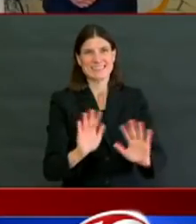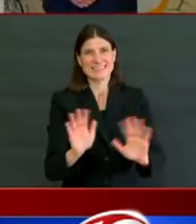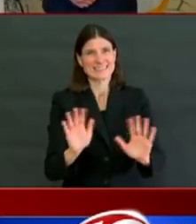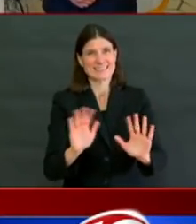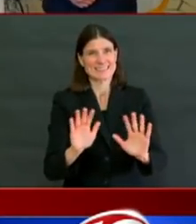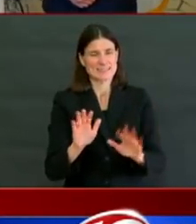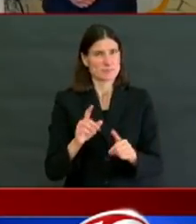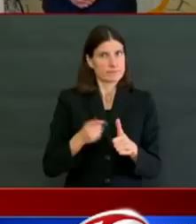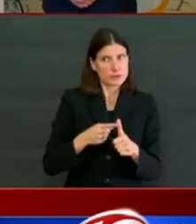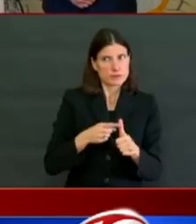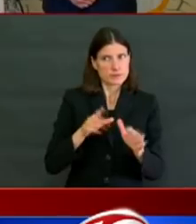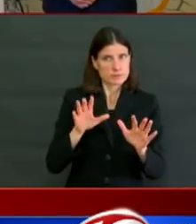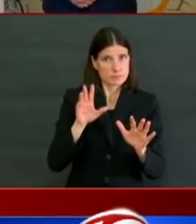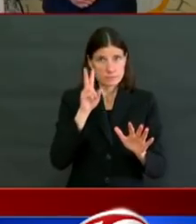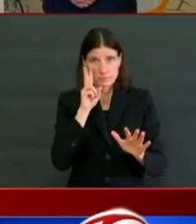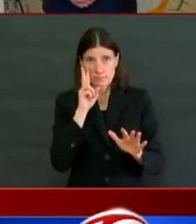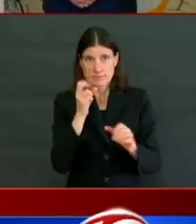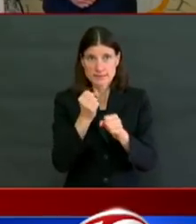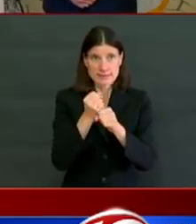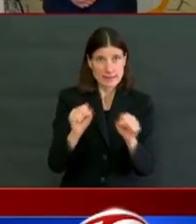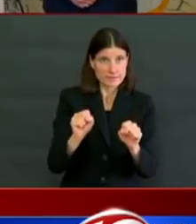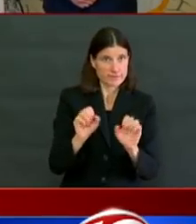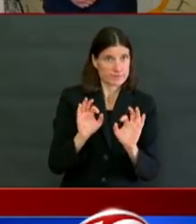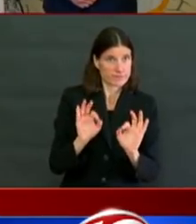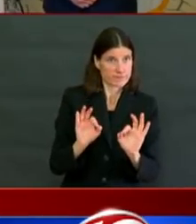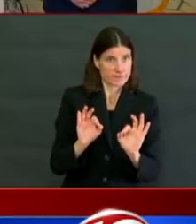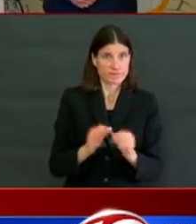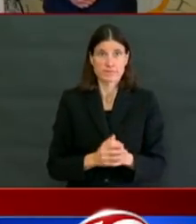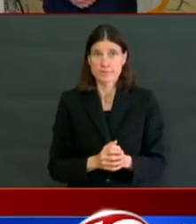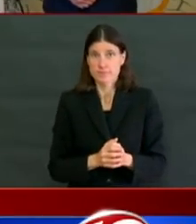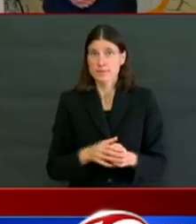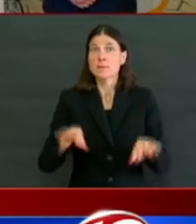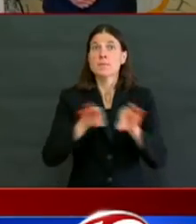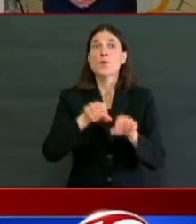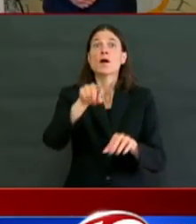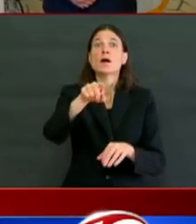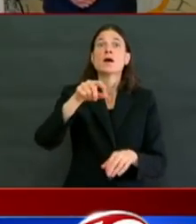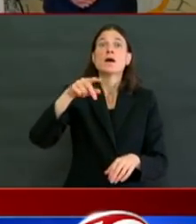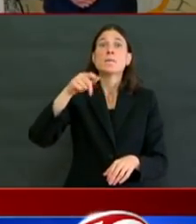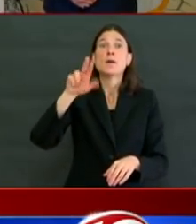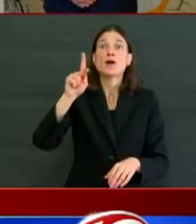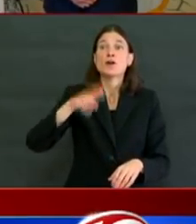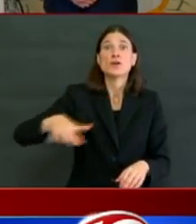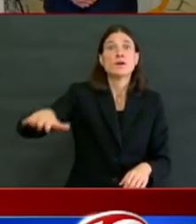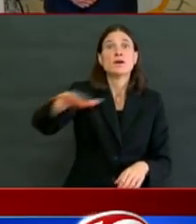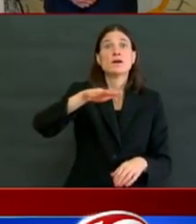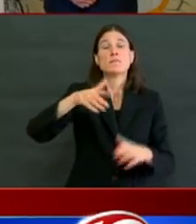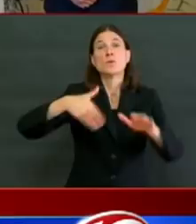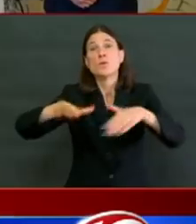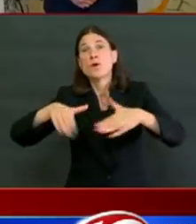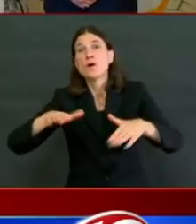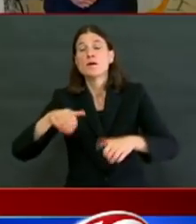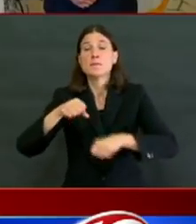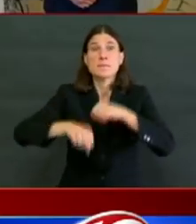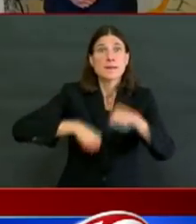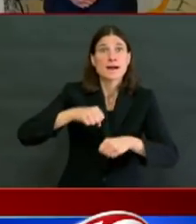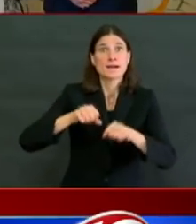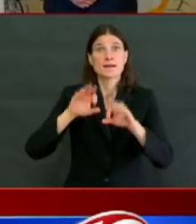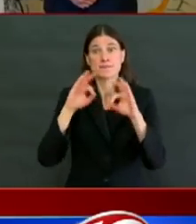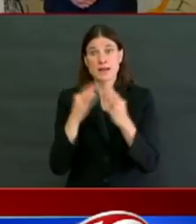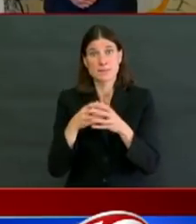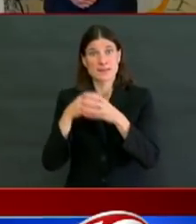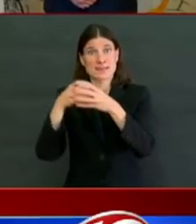Six feet apart. We still want to be staying six feet apart. If you go to the park with your family, you want to play ball with your family, that's great. Have fun.